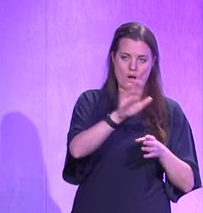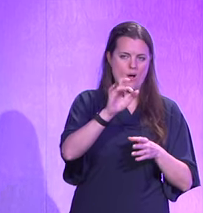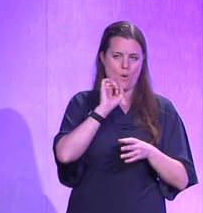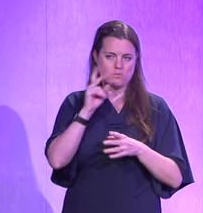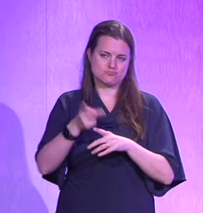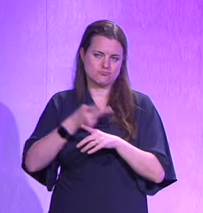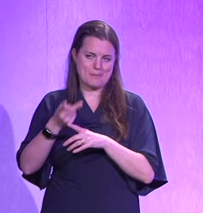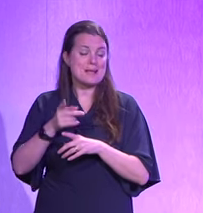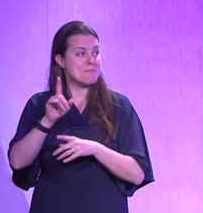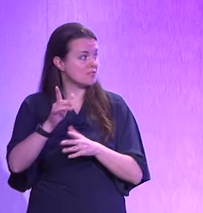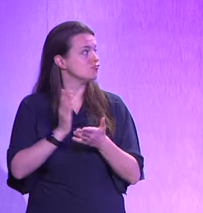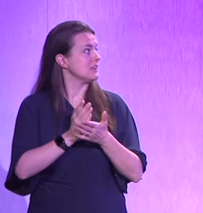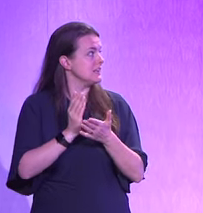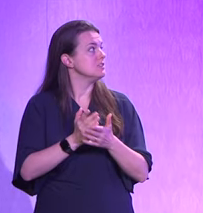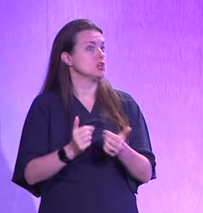anymore, but it's really good.